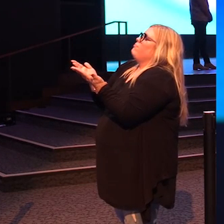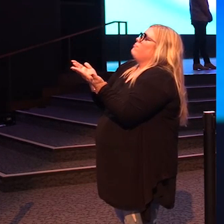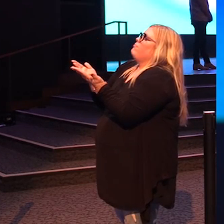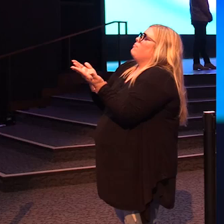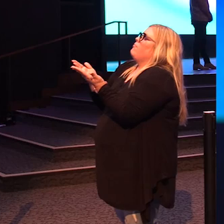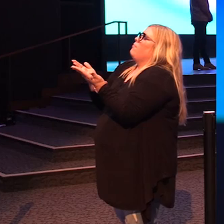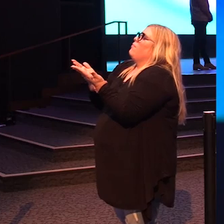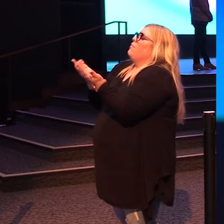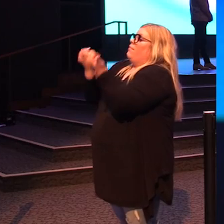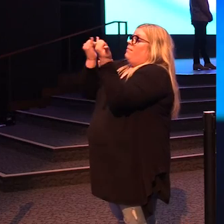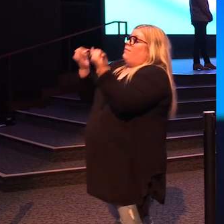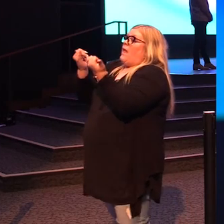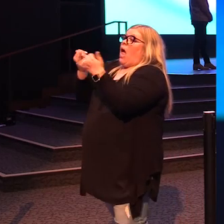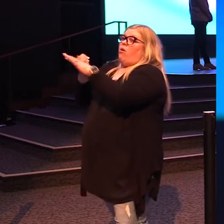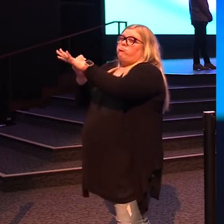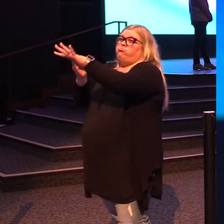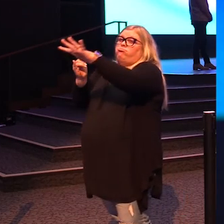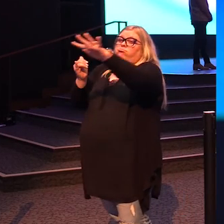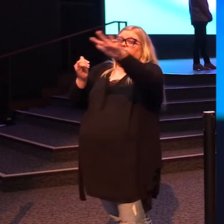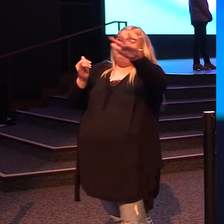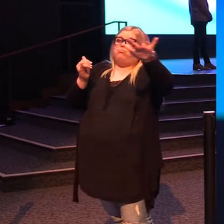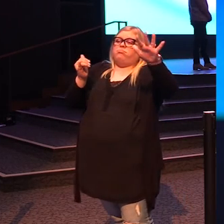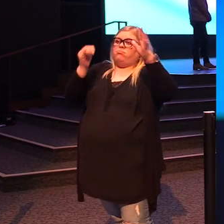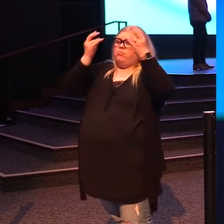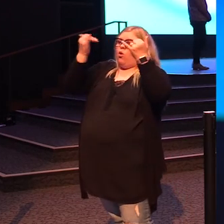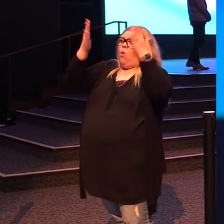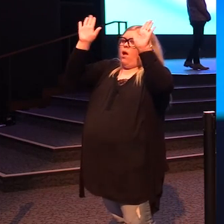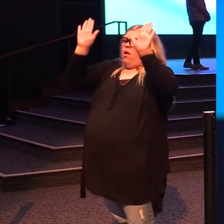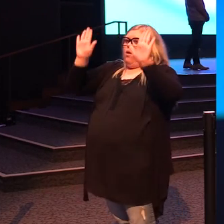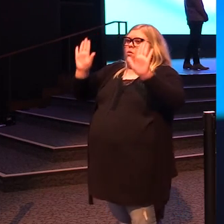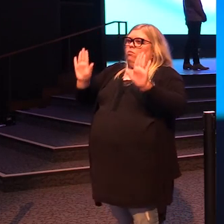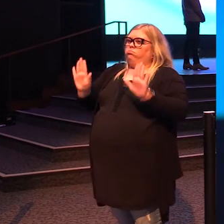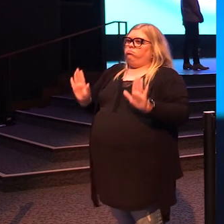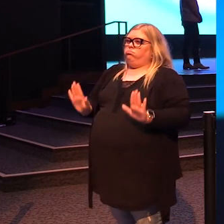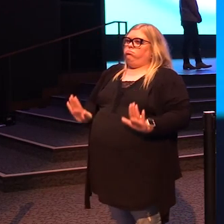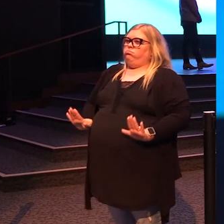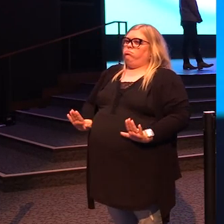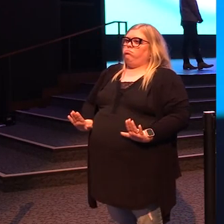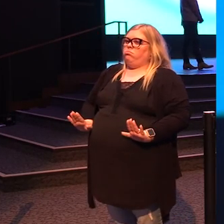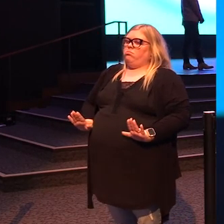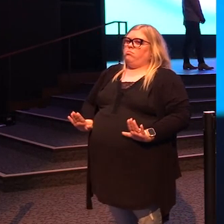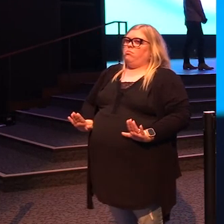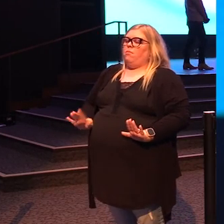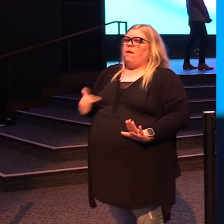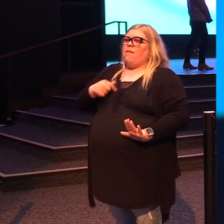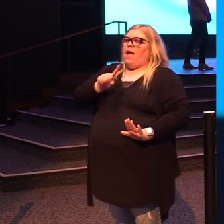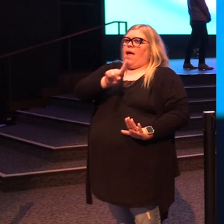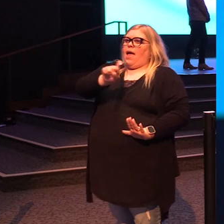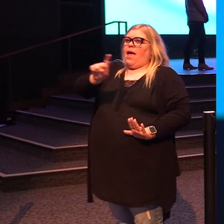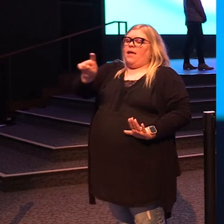as eyes are closed all across the house today, just lower your hands. I'm going to ask one final thing.